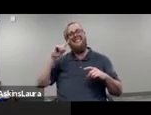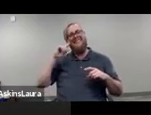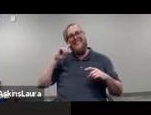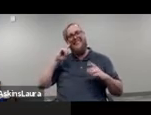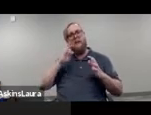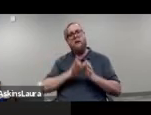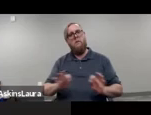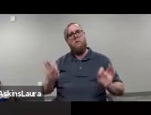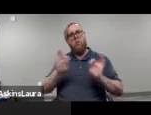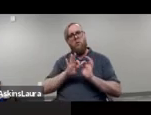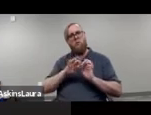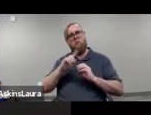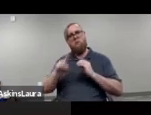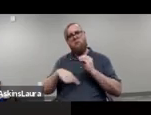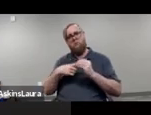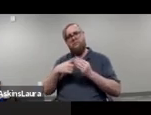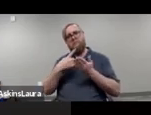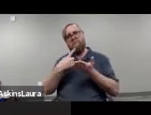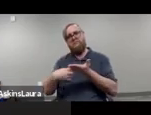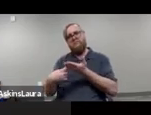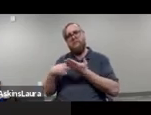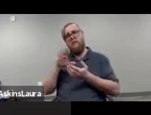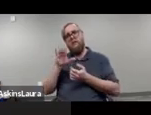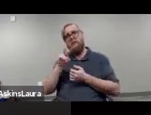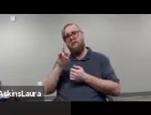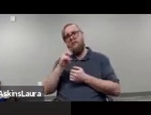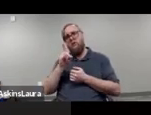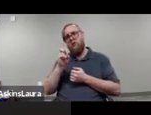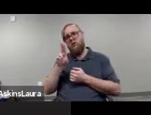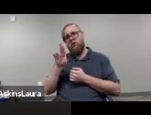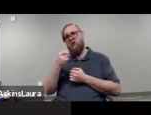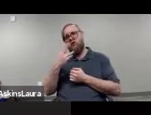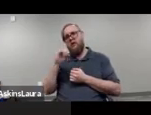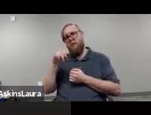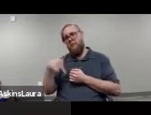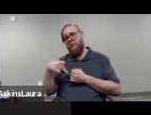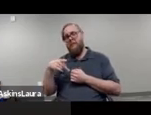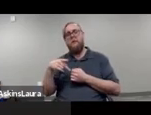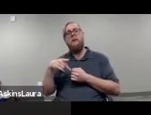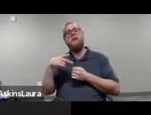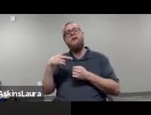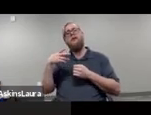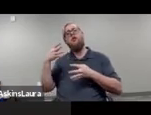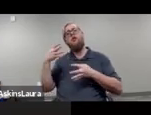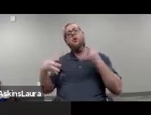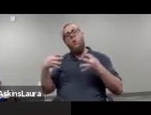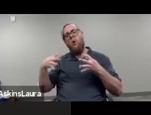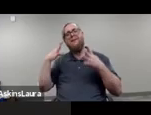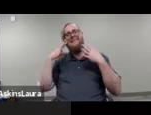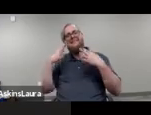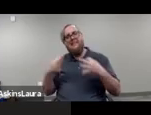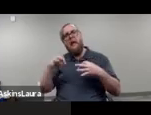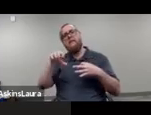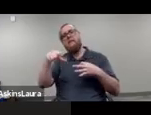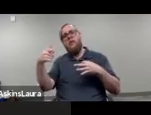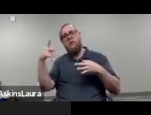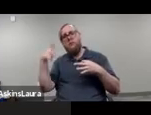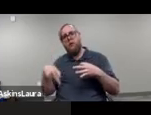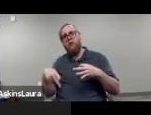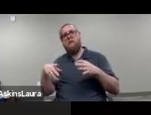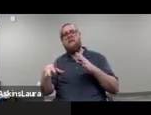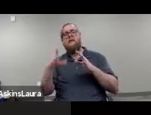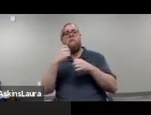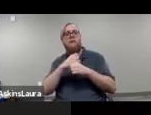important to think about with conservatorship is that you know many people who are conserved are conserved um well the court conservators but the court appointed